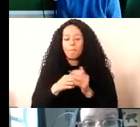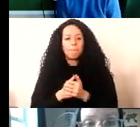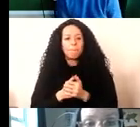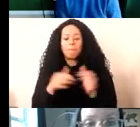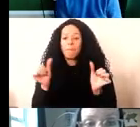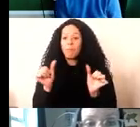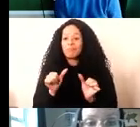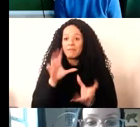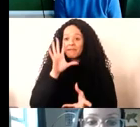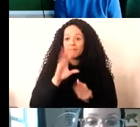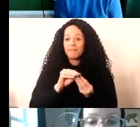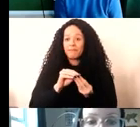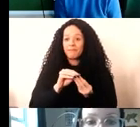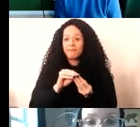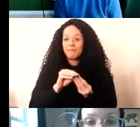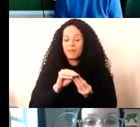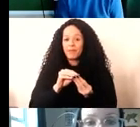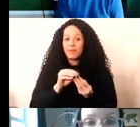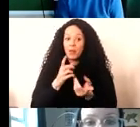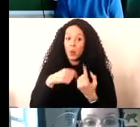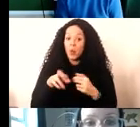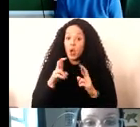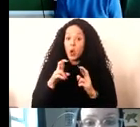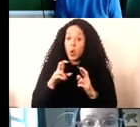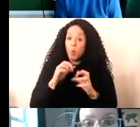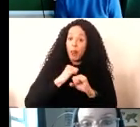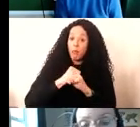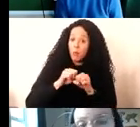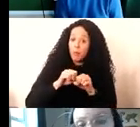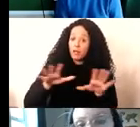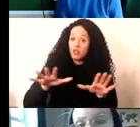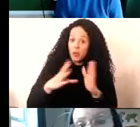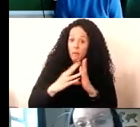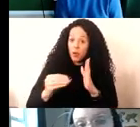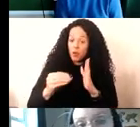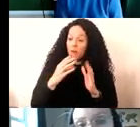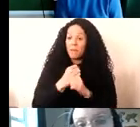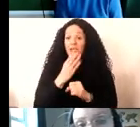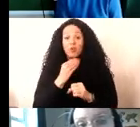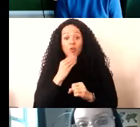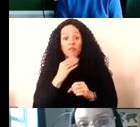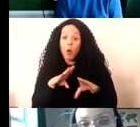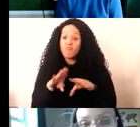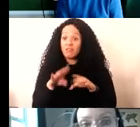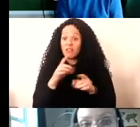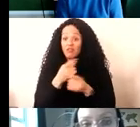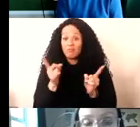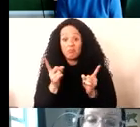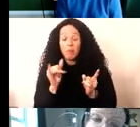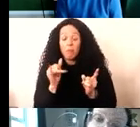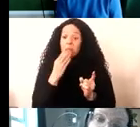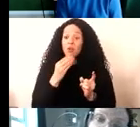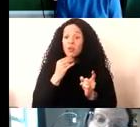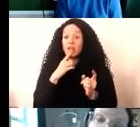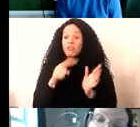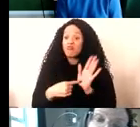summarise. So we hope to publish the model and make it useful for practitioners and it may be useful as a representation of